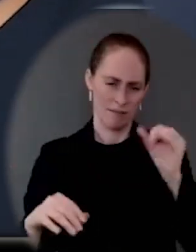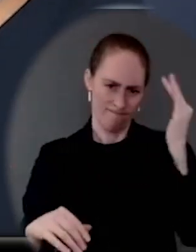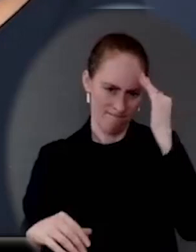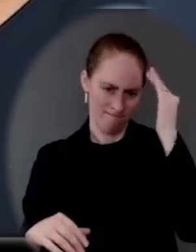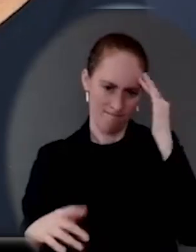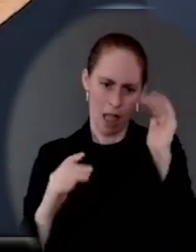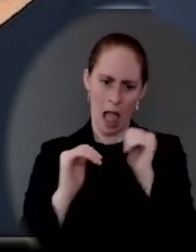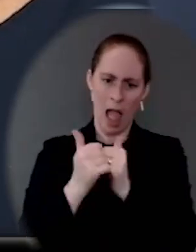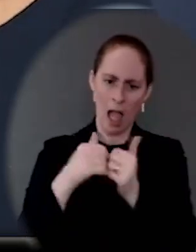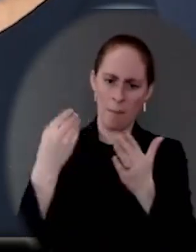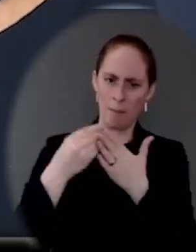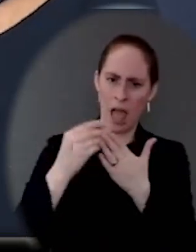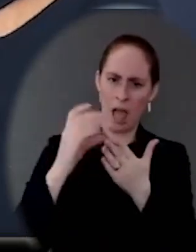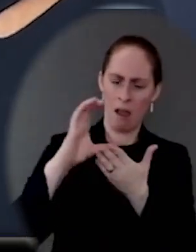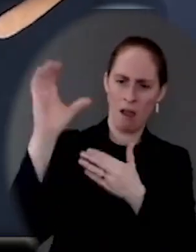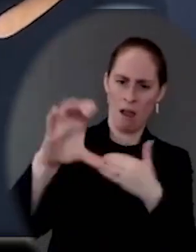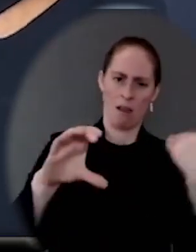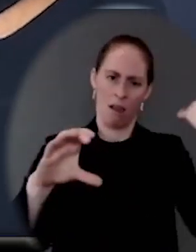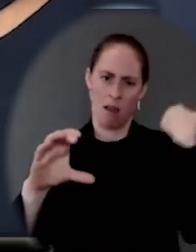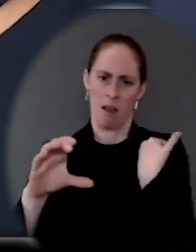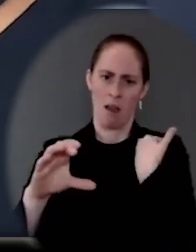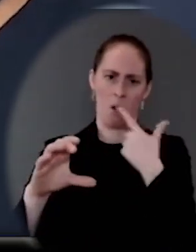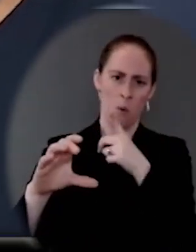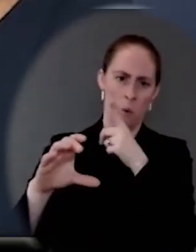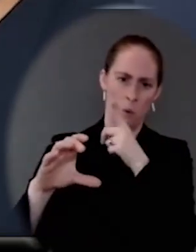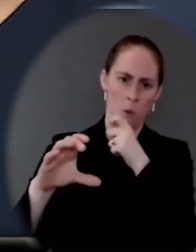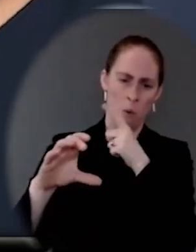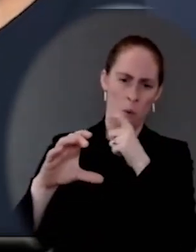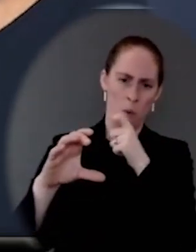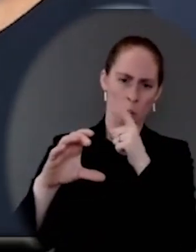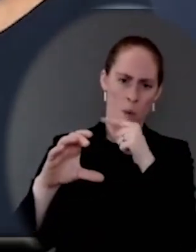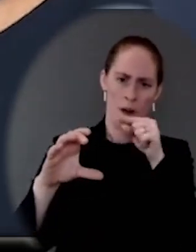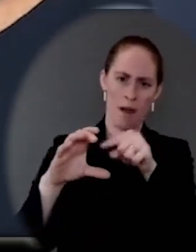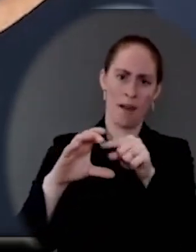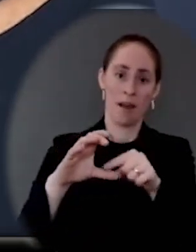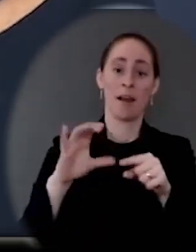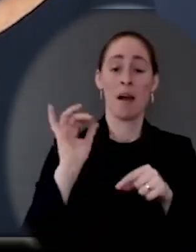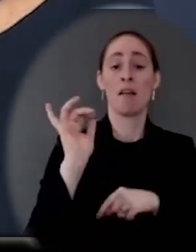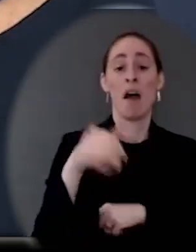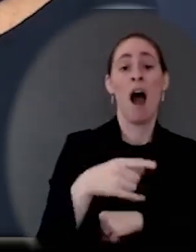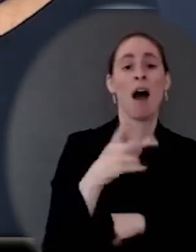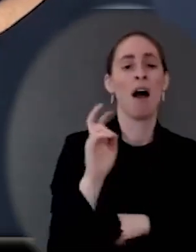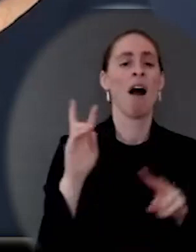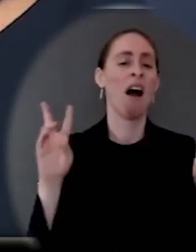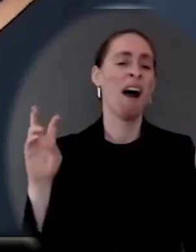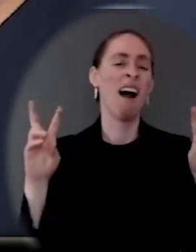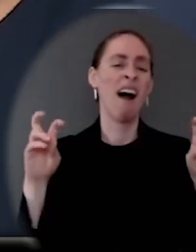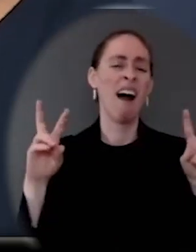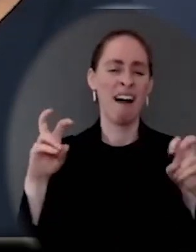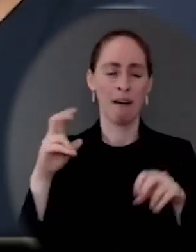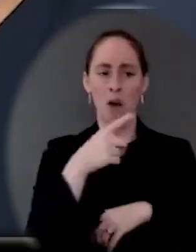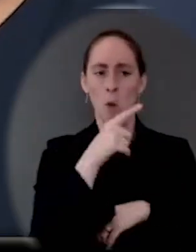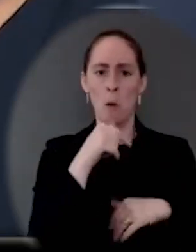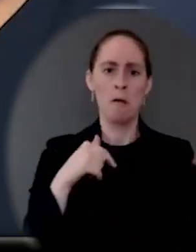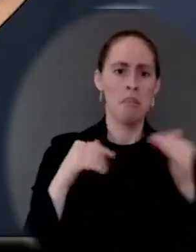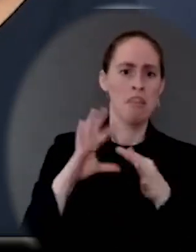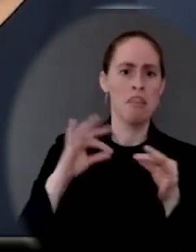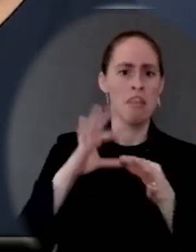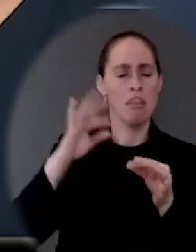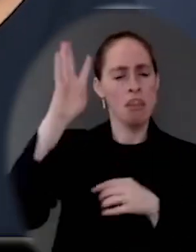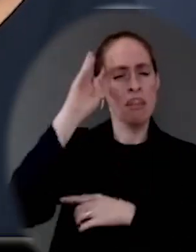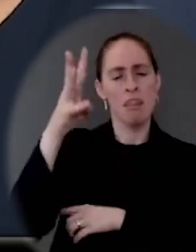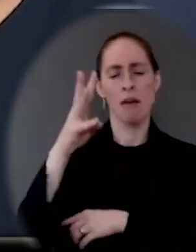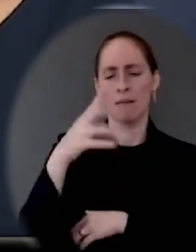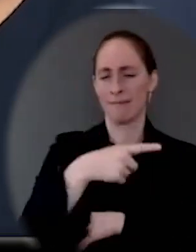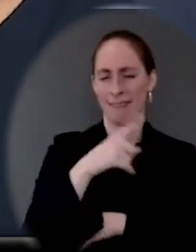responsible, unlike the person who asked for the fake CBO score. And that is his commitment, as long as he is President. So if it's child